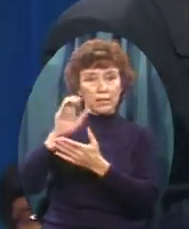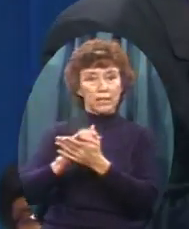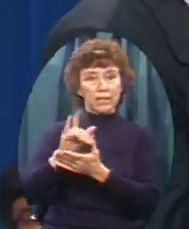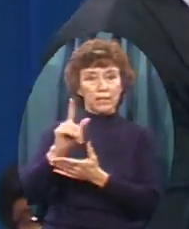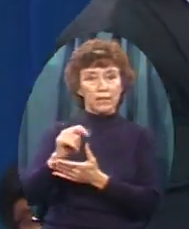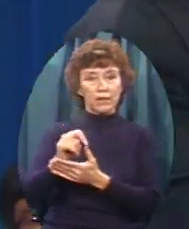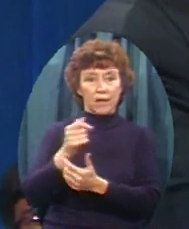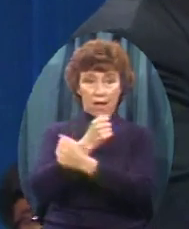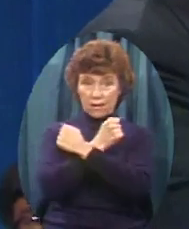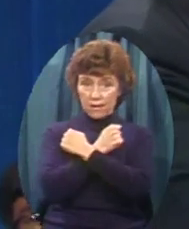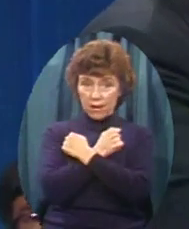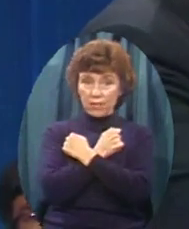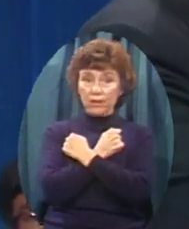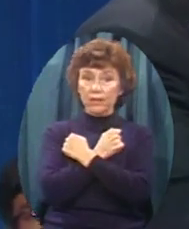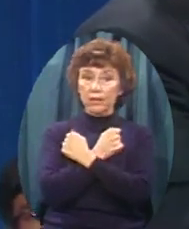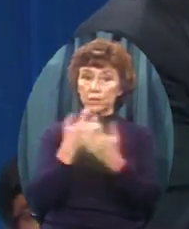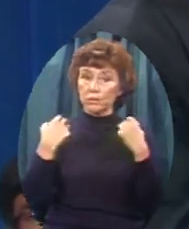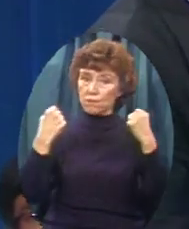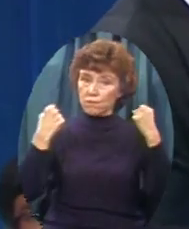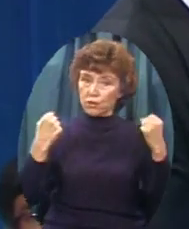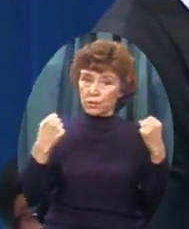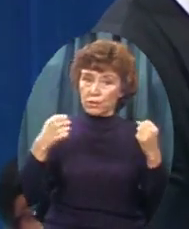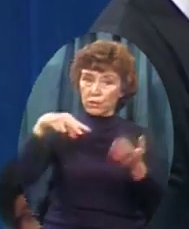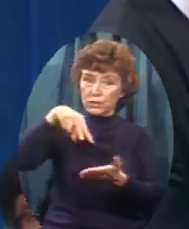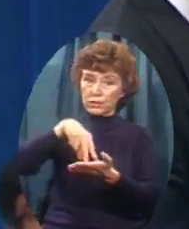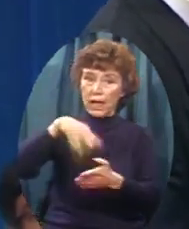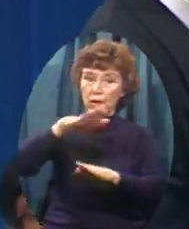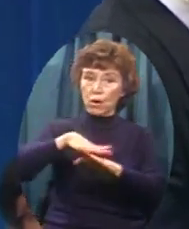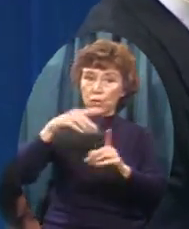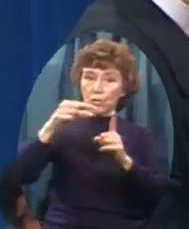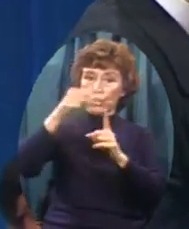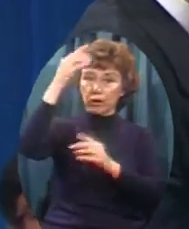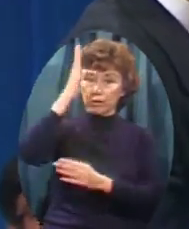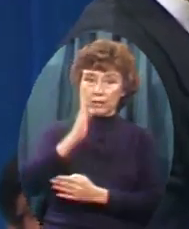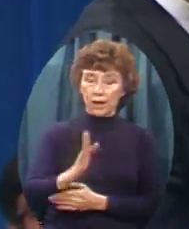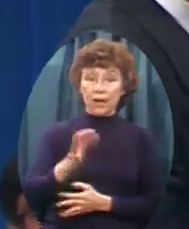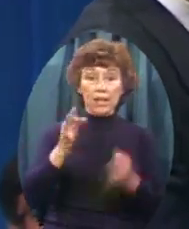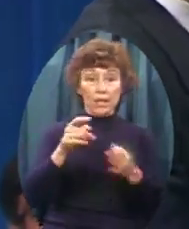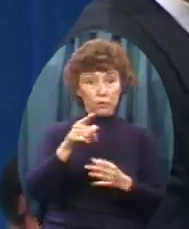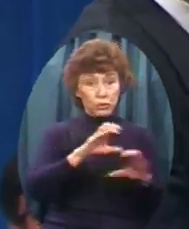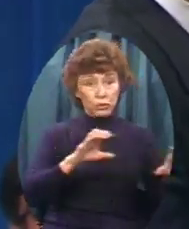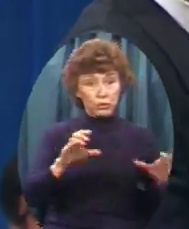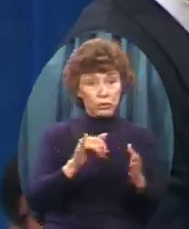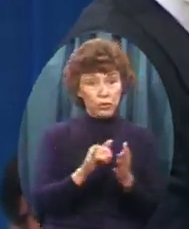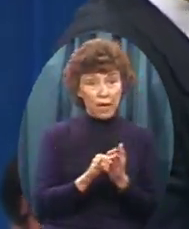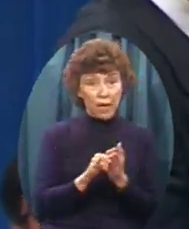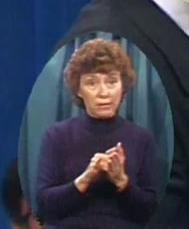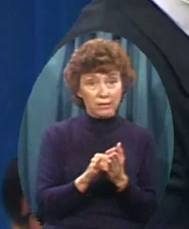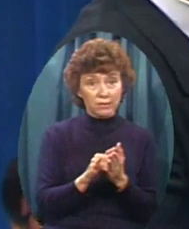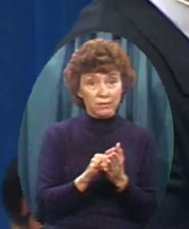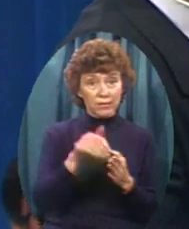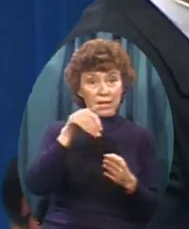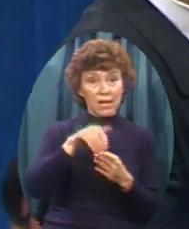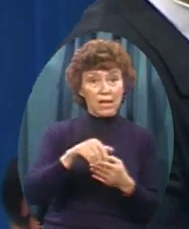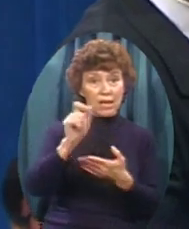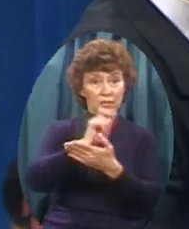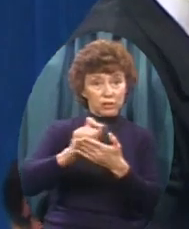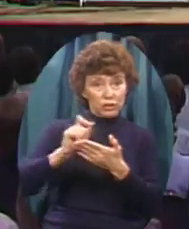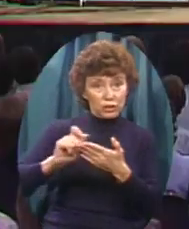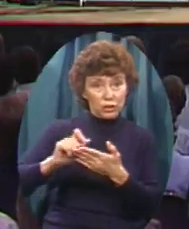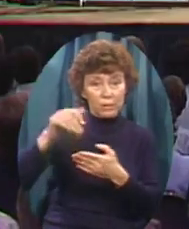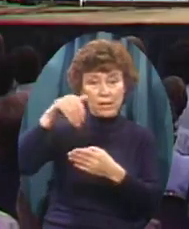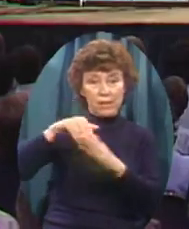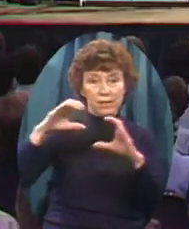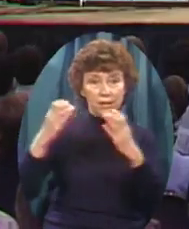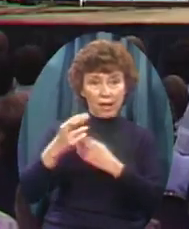firmly I'm going to take My stand On the word of God Now if you'll do that In journalism In the